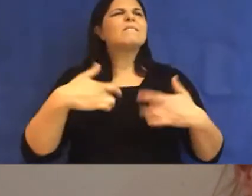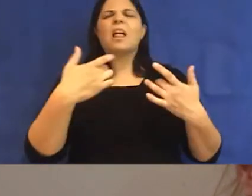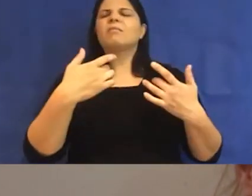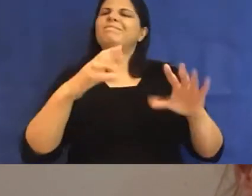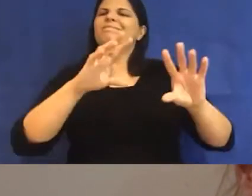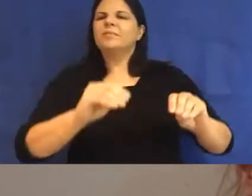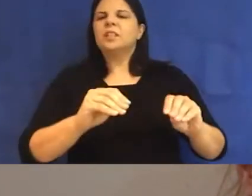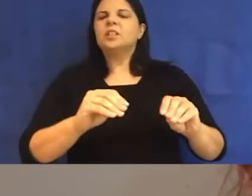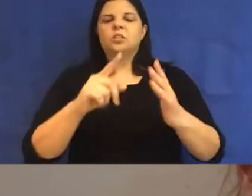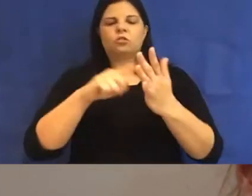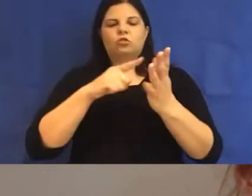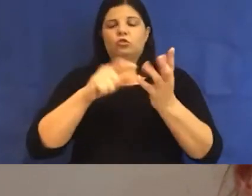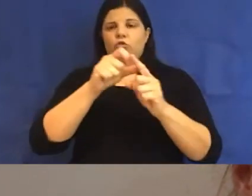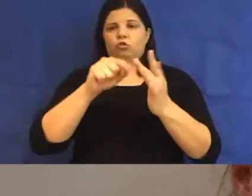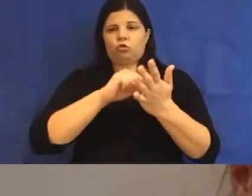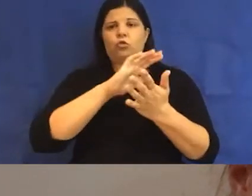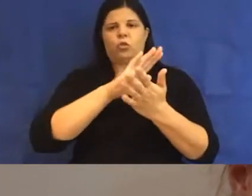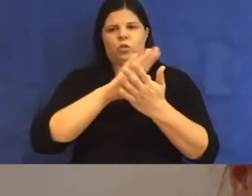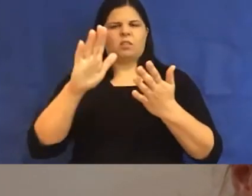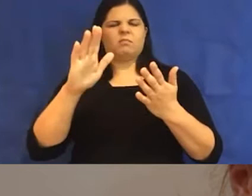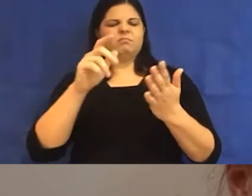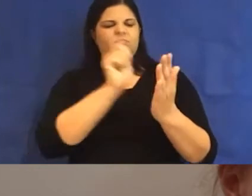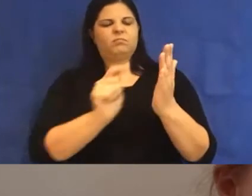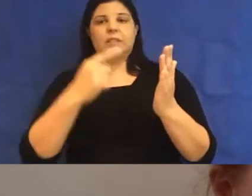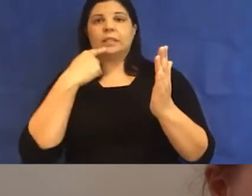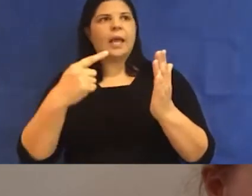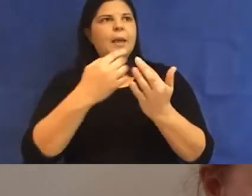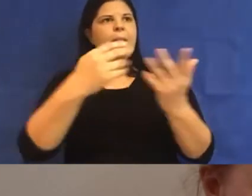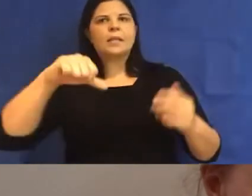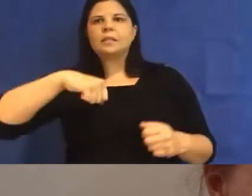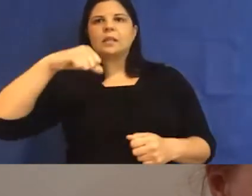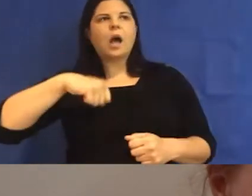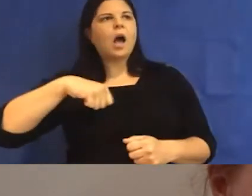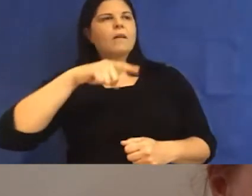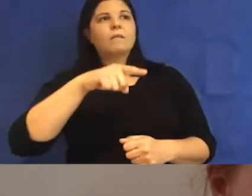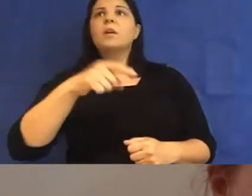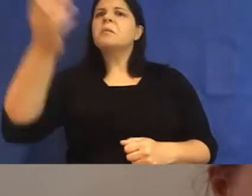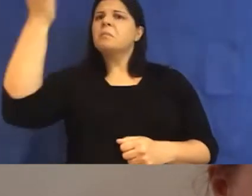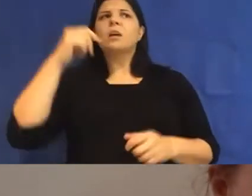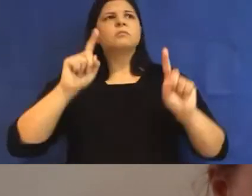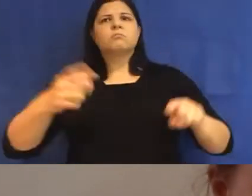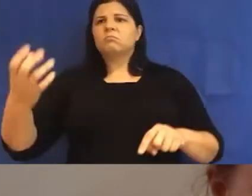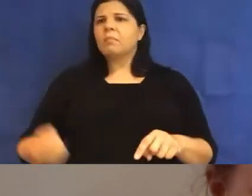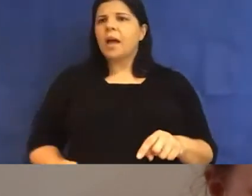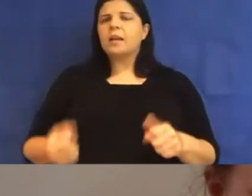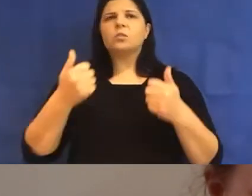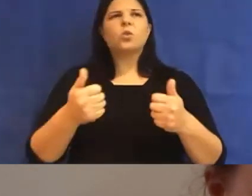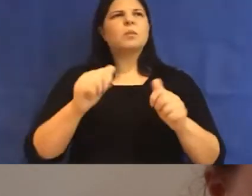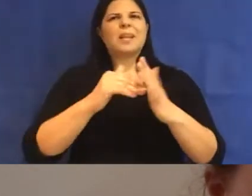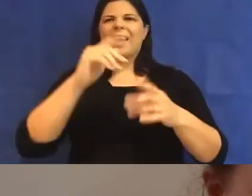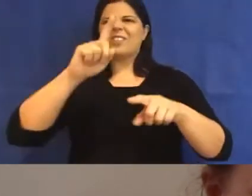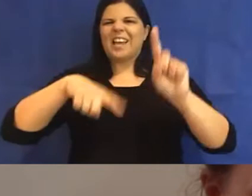permanent staff, many of whom started their teaching career in much better paid circumstances, know that casuals are exploited